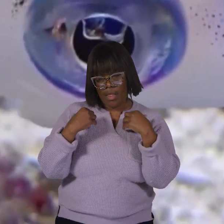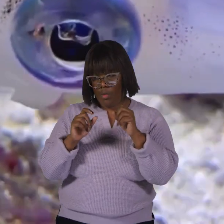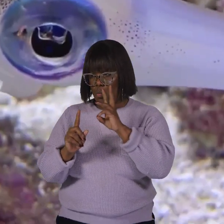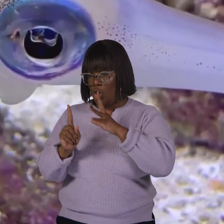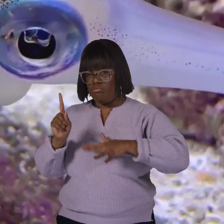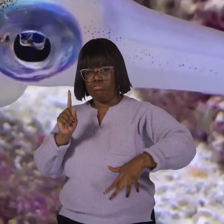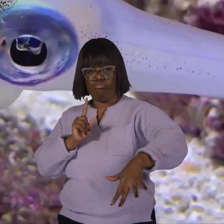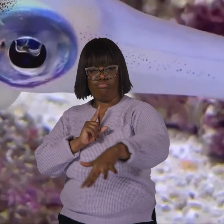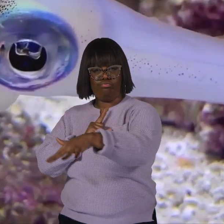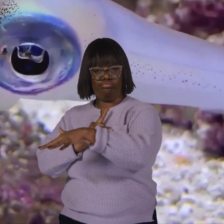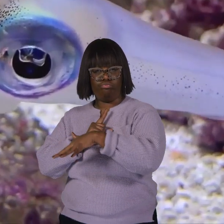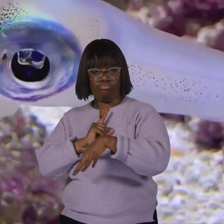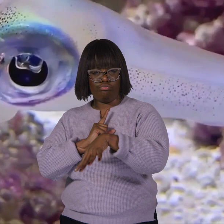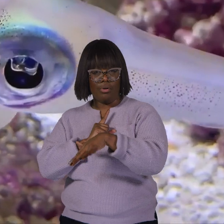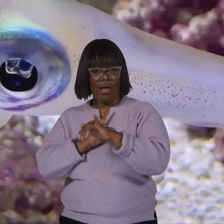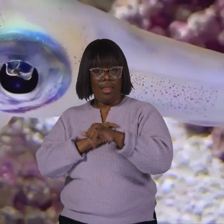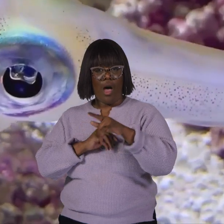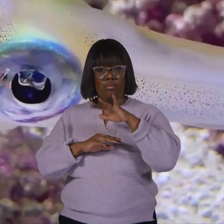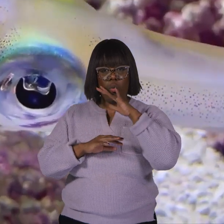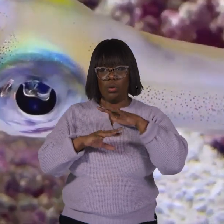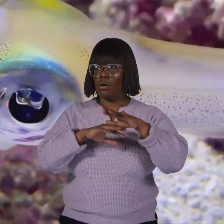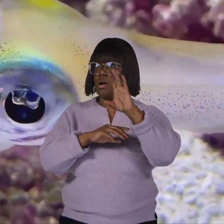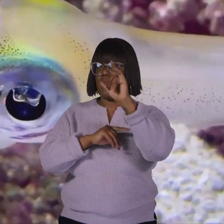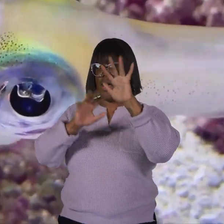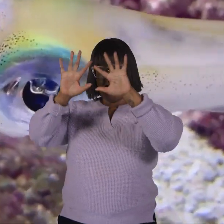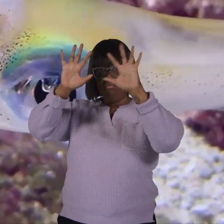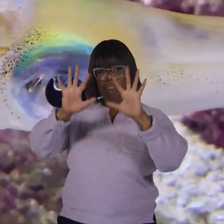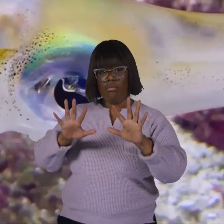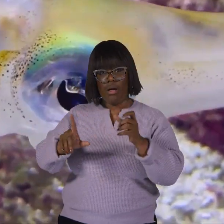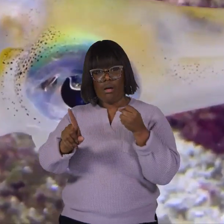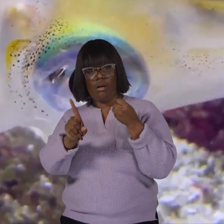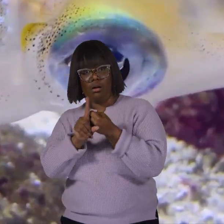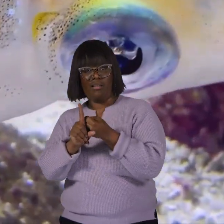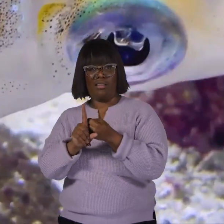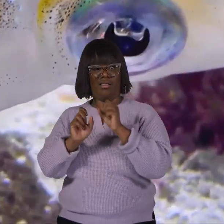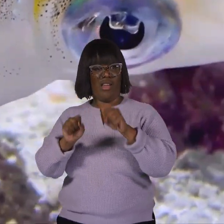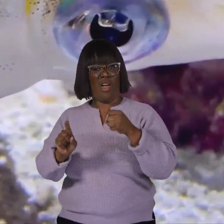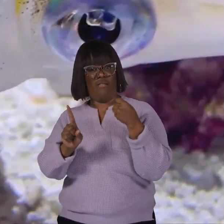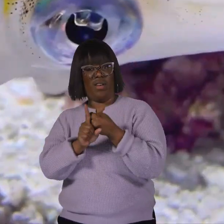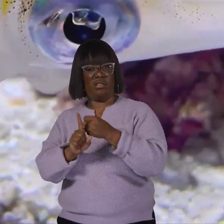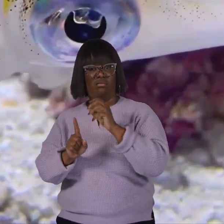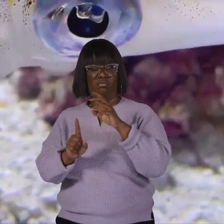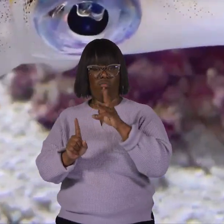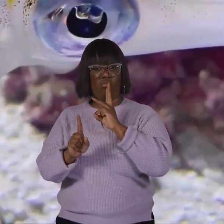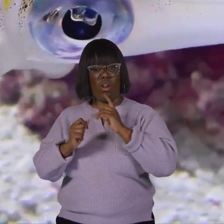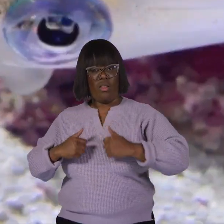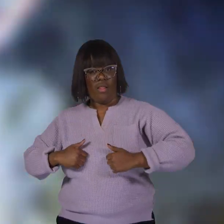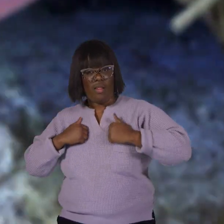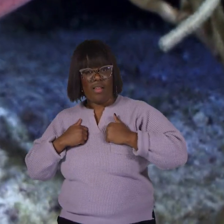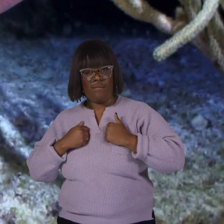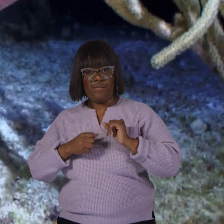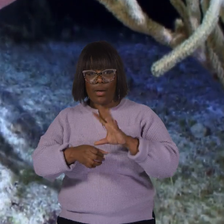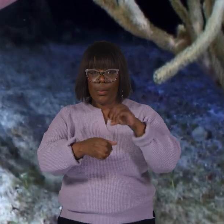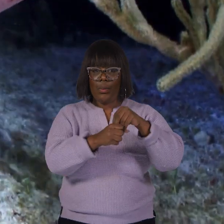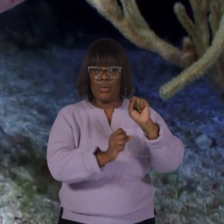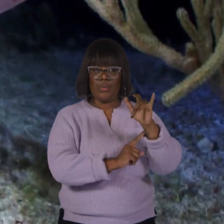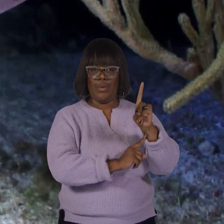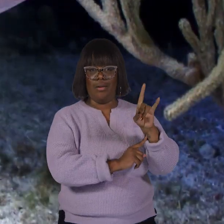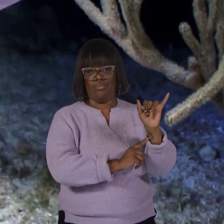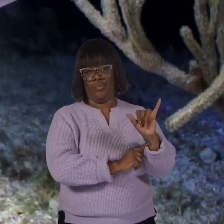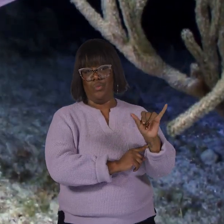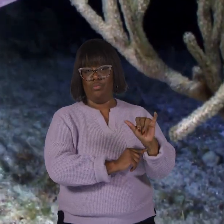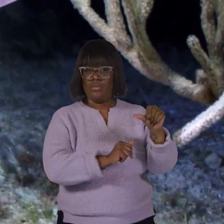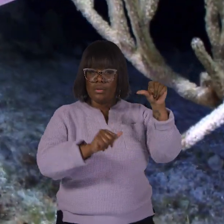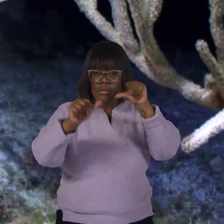After all, things like pollution and climate change can affect marine life, which includes squid, of course. Scientists